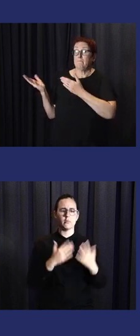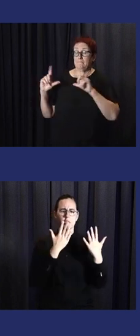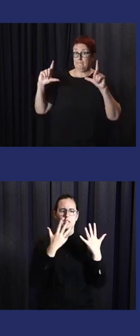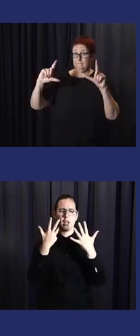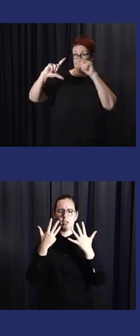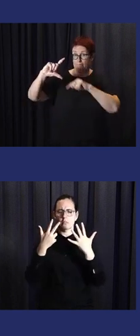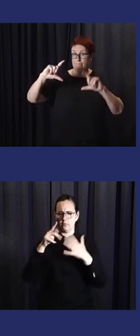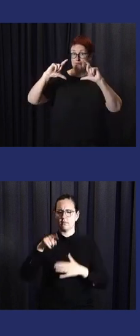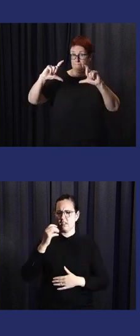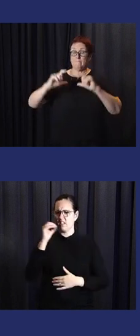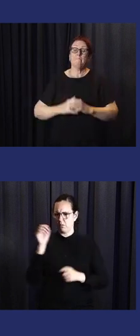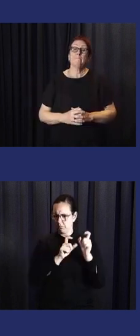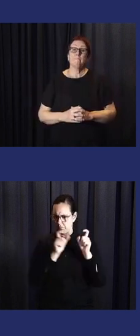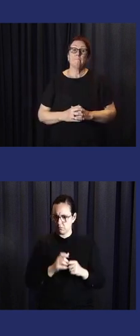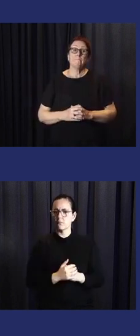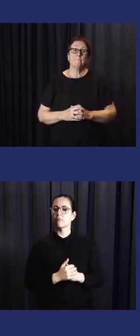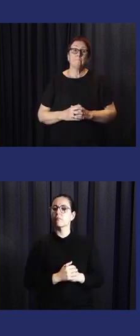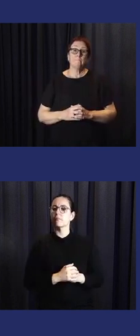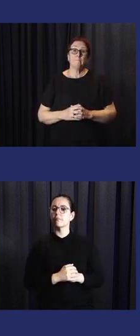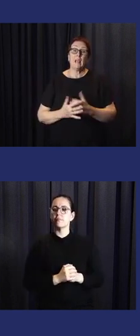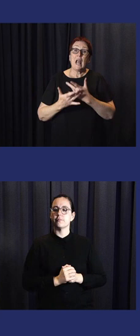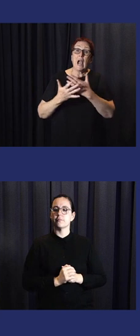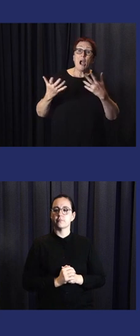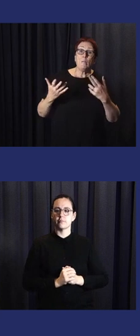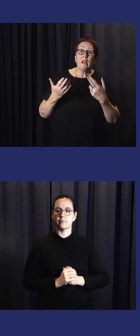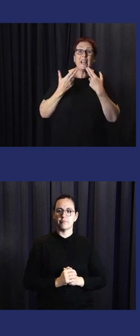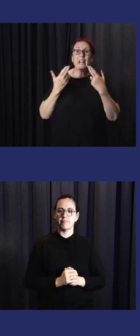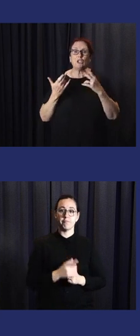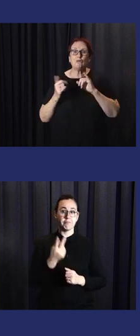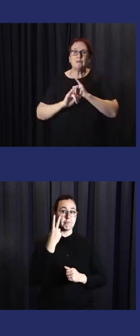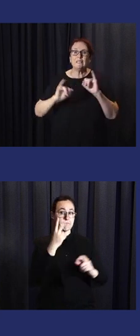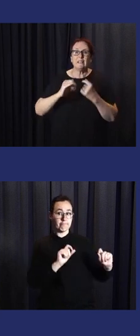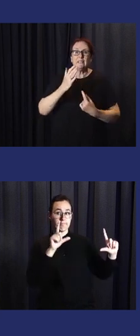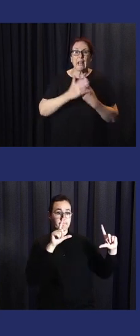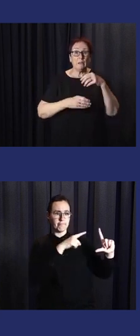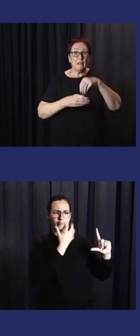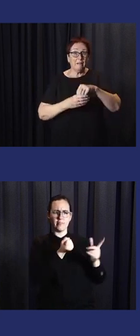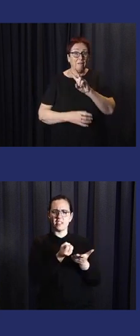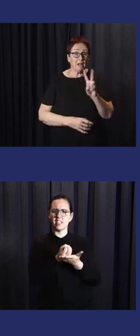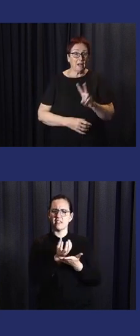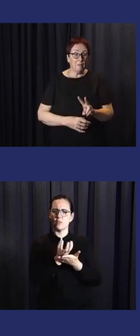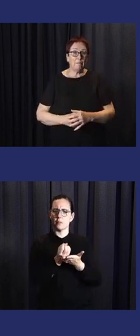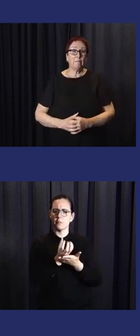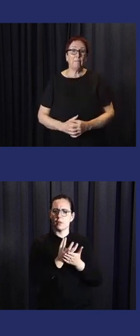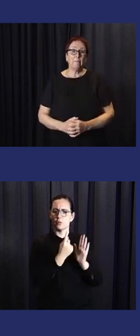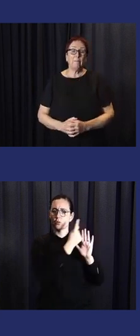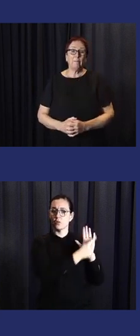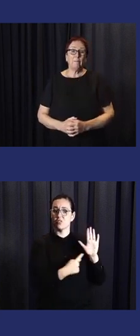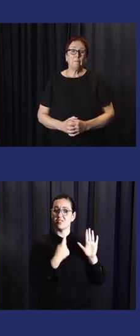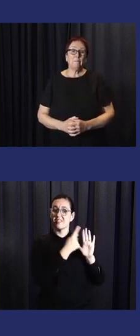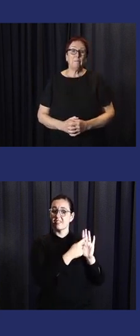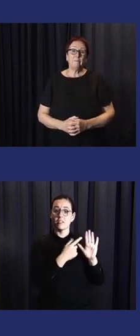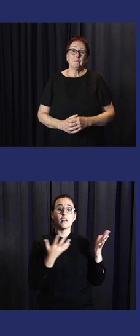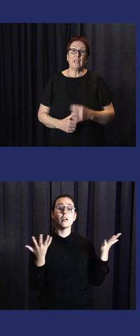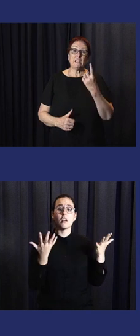And you can see here, this is the chart about the damage of